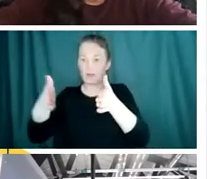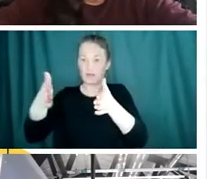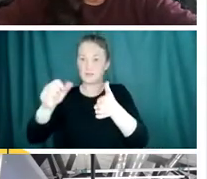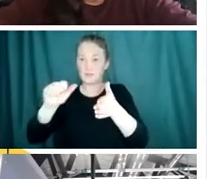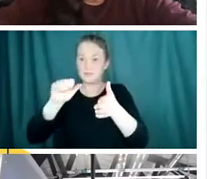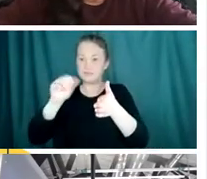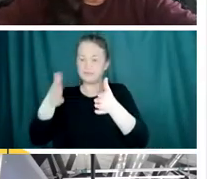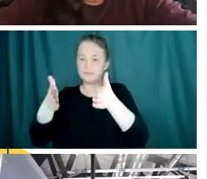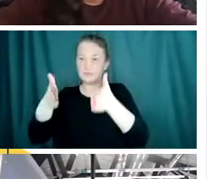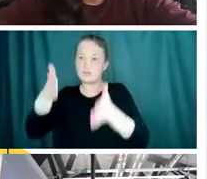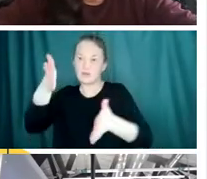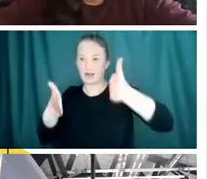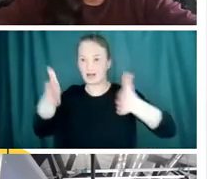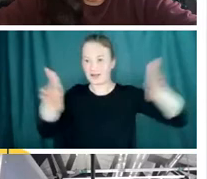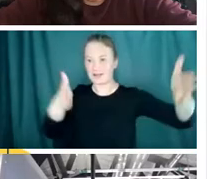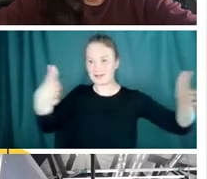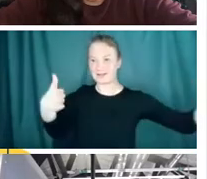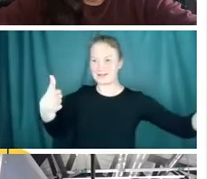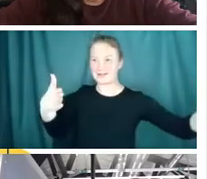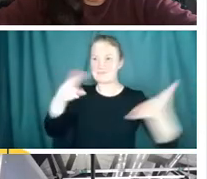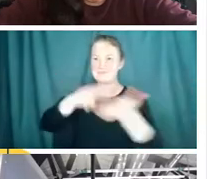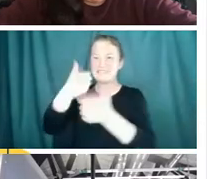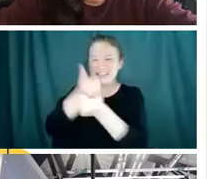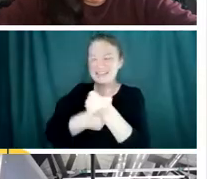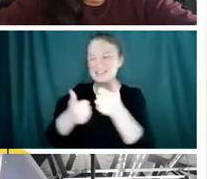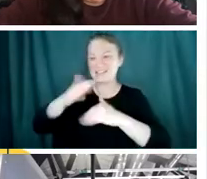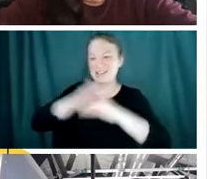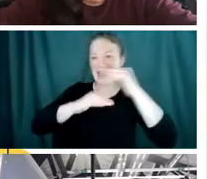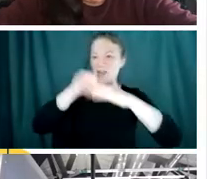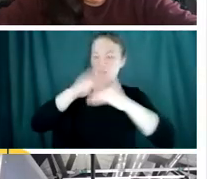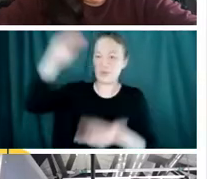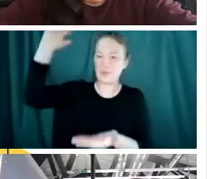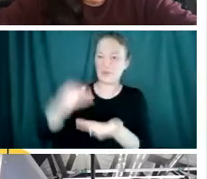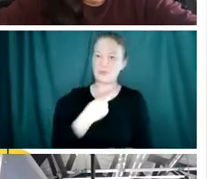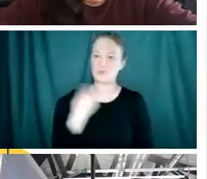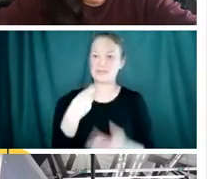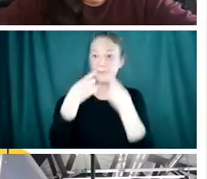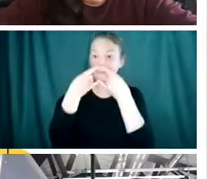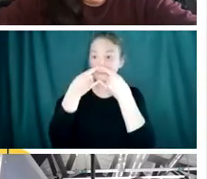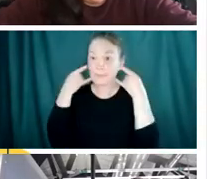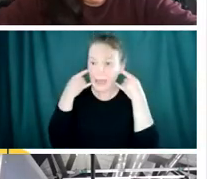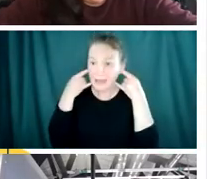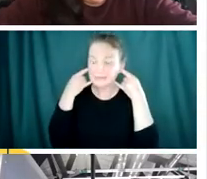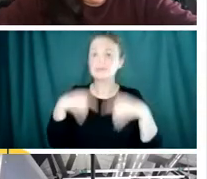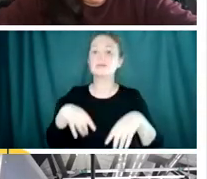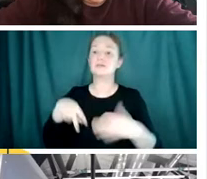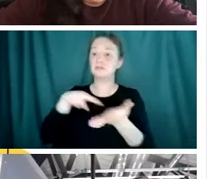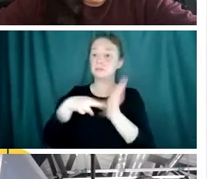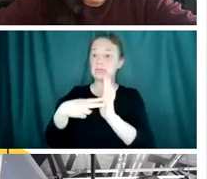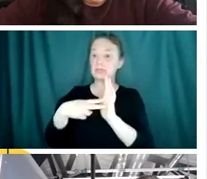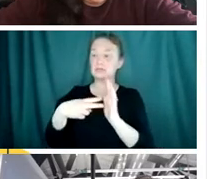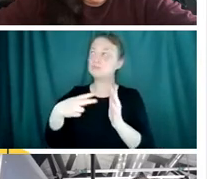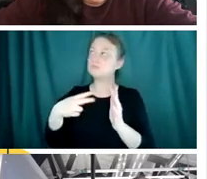all the way to you. And so every layer reduces your risk. Wearing a mask reduces your chances by about